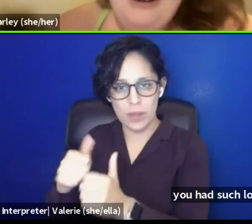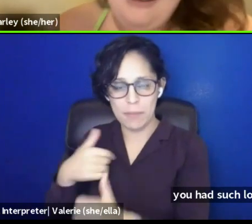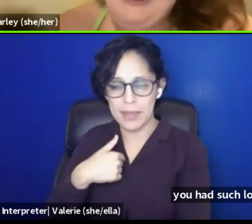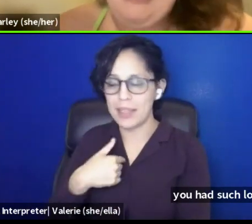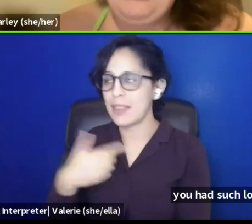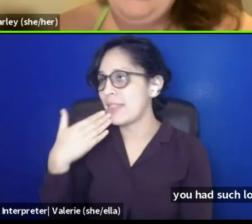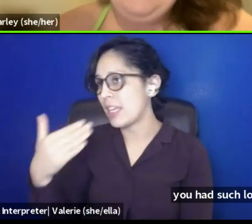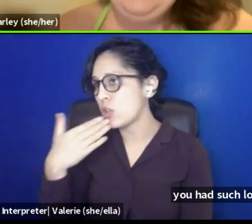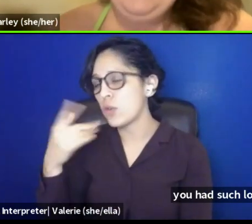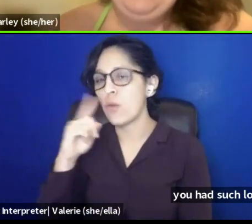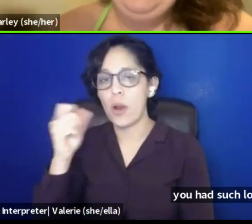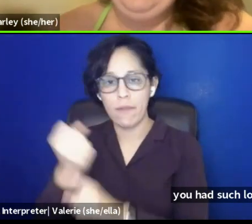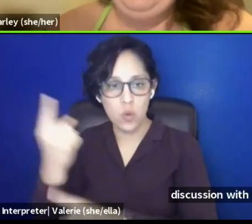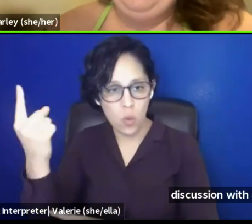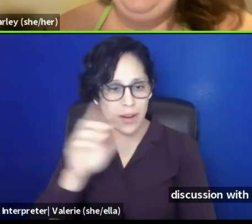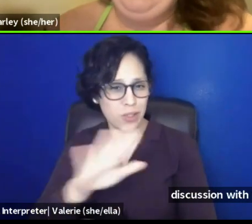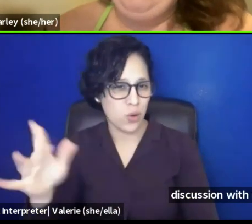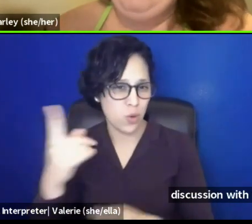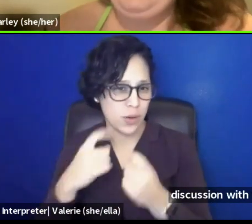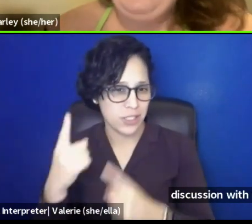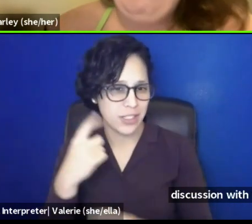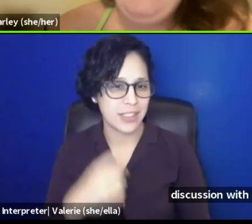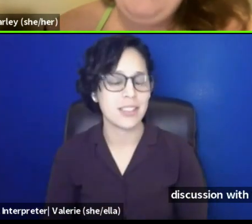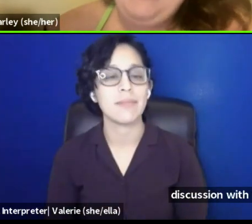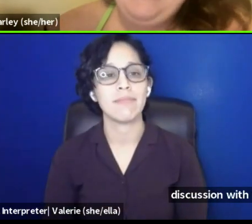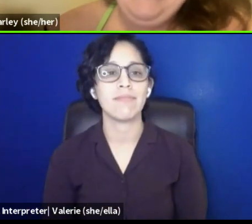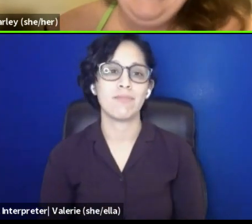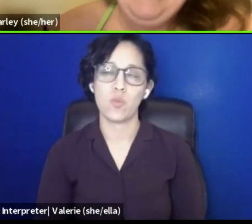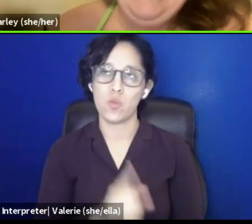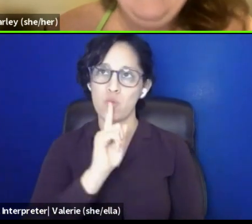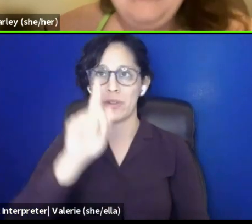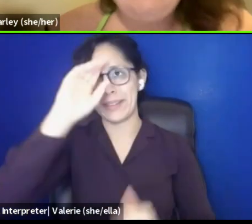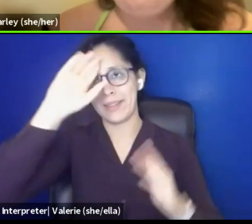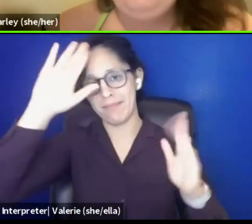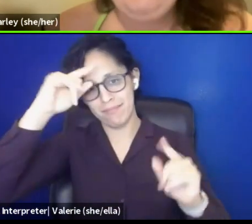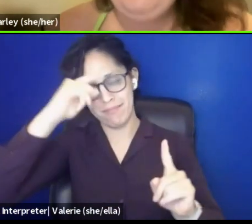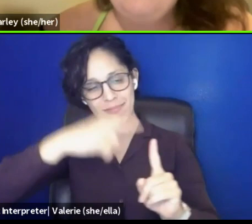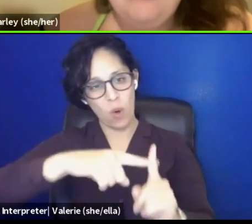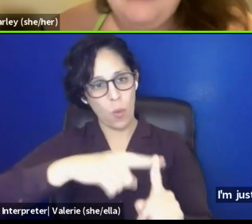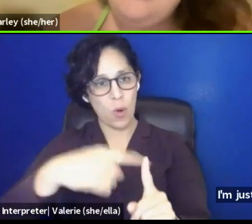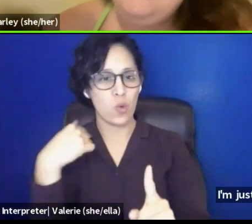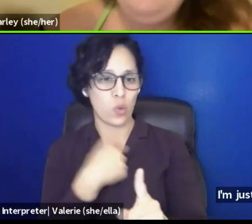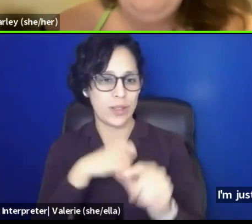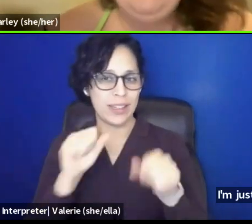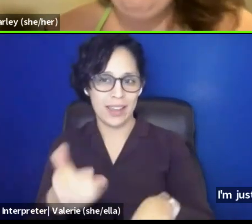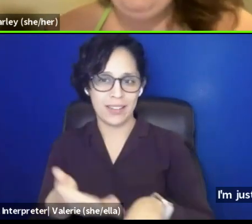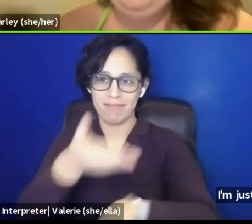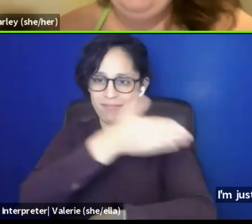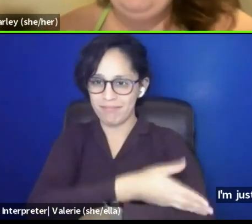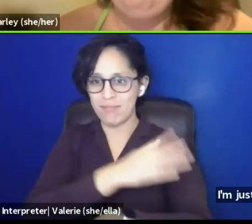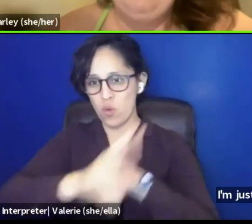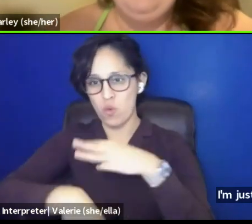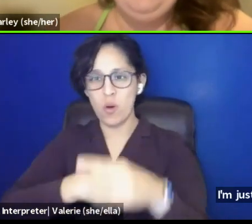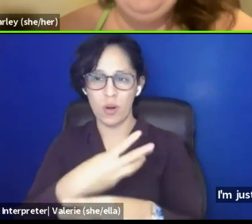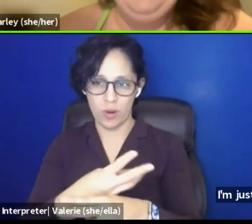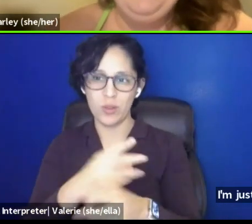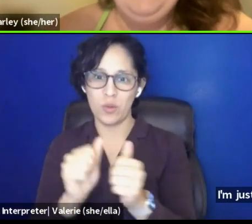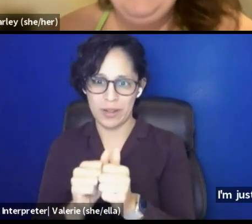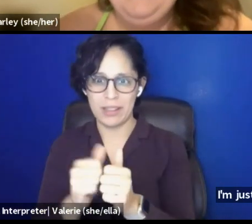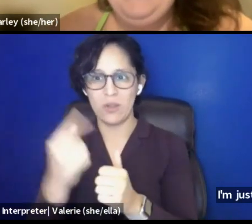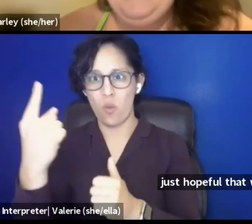everyone, for all of your questions. Um, I'm just hopeful that we can create a better world one step at a time.